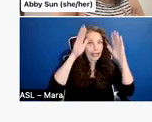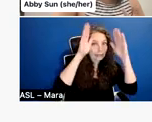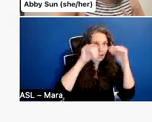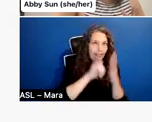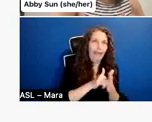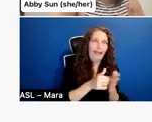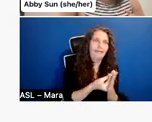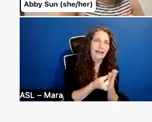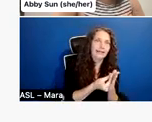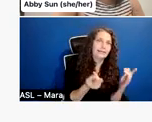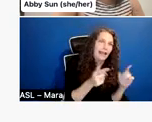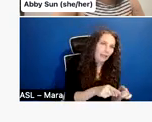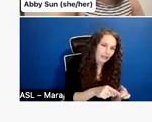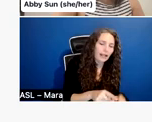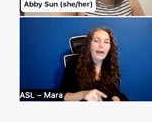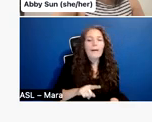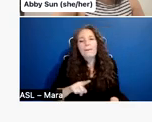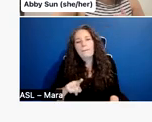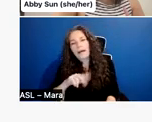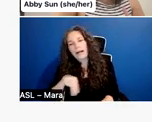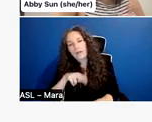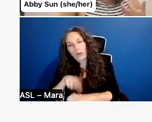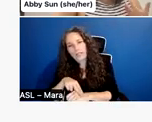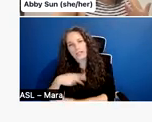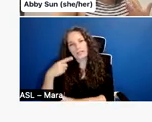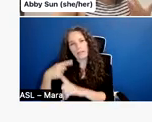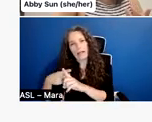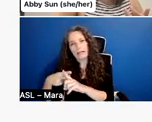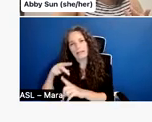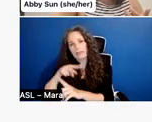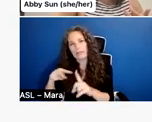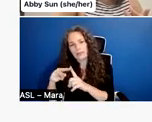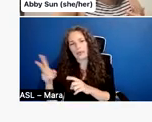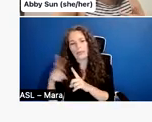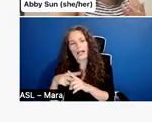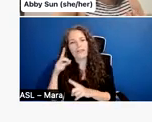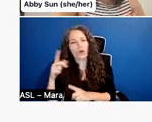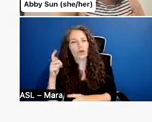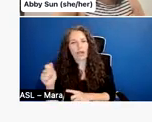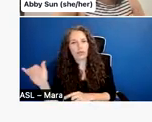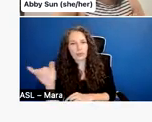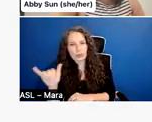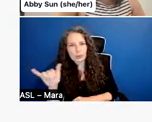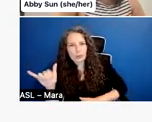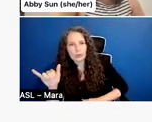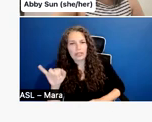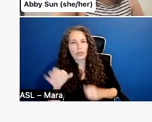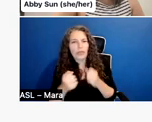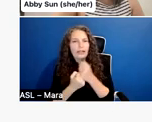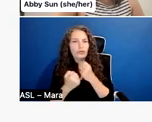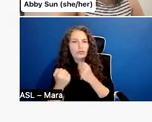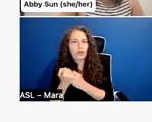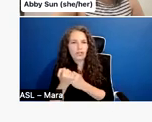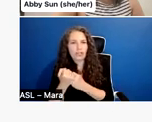That being said, there are some upsides to applying for grants. The structure of a grant application can help you with the development of your